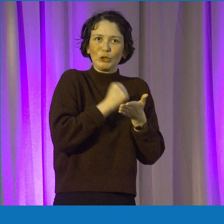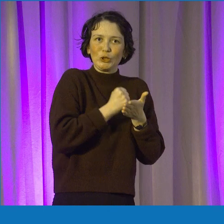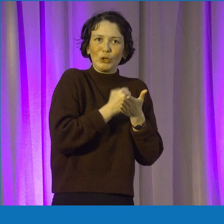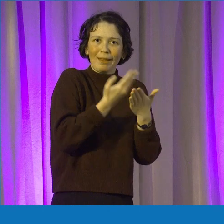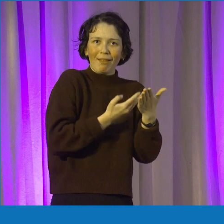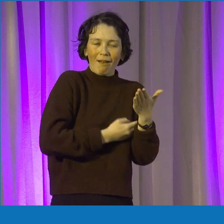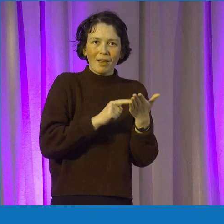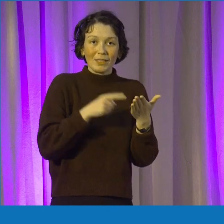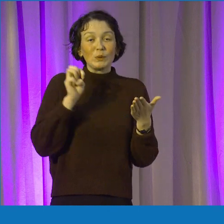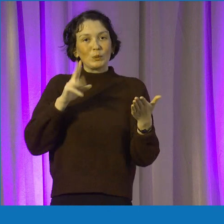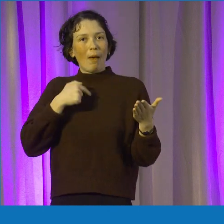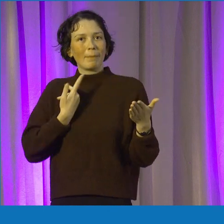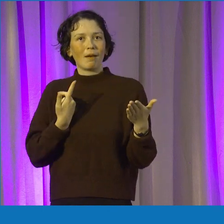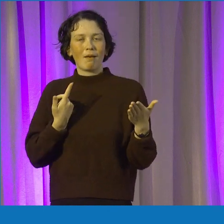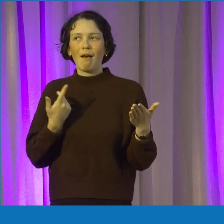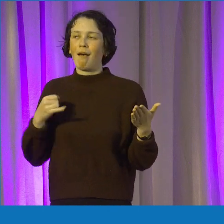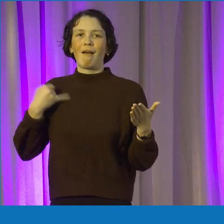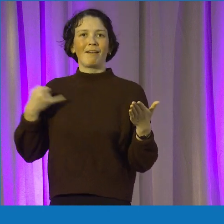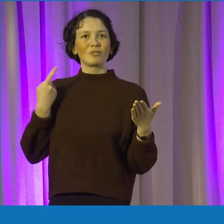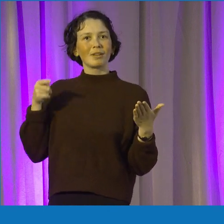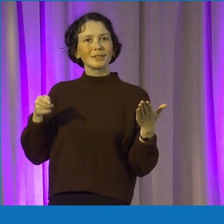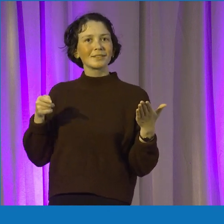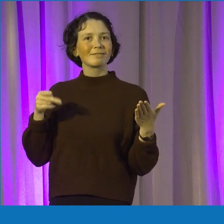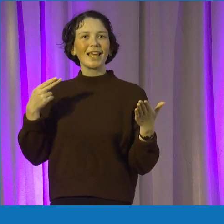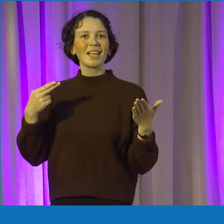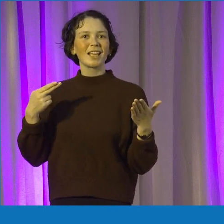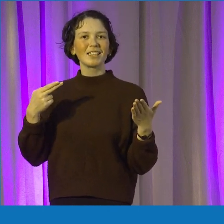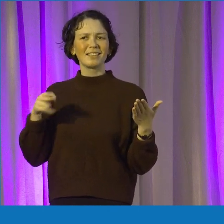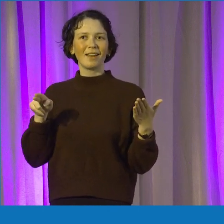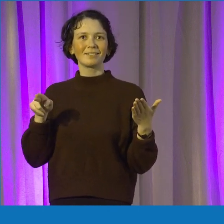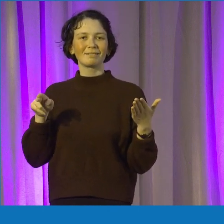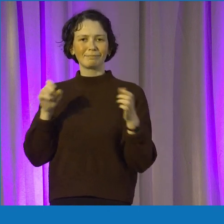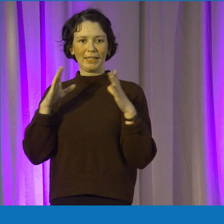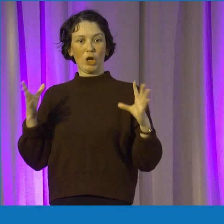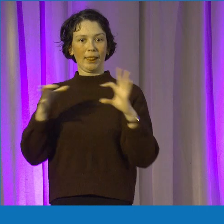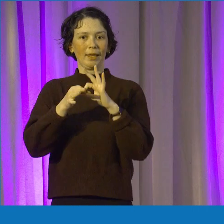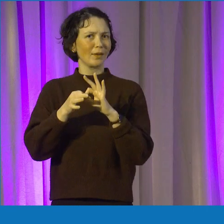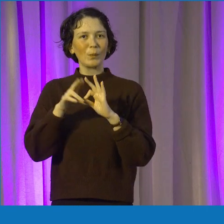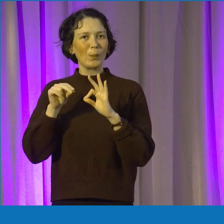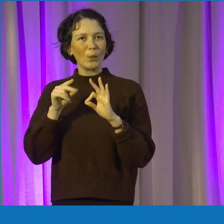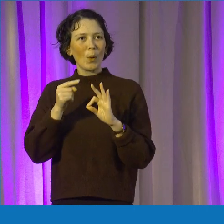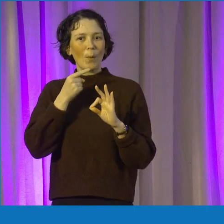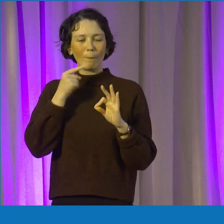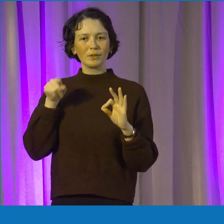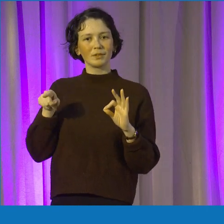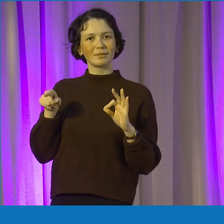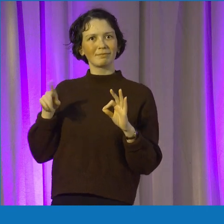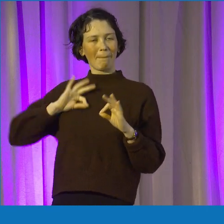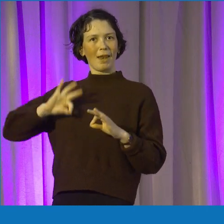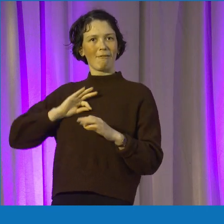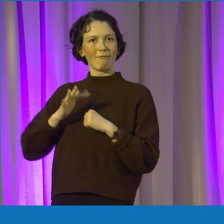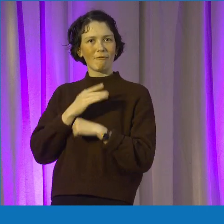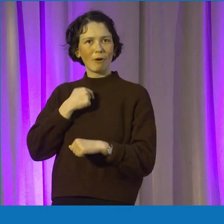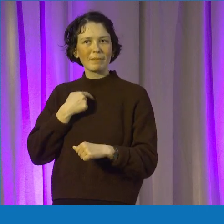really enjoyed being a part of something that isn't necessarily directly linked to my academic studies. And you know, the skills and